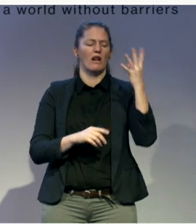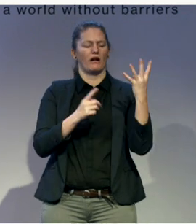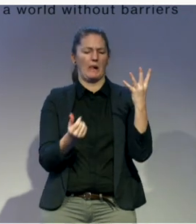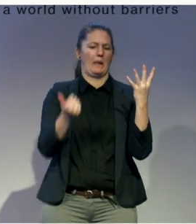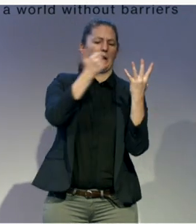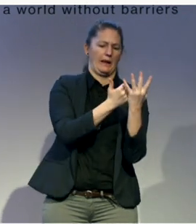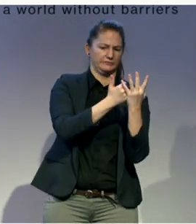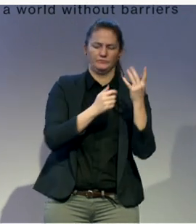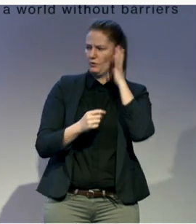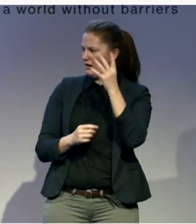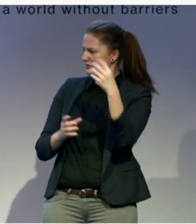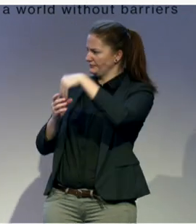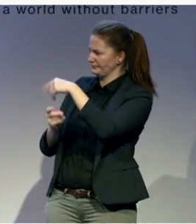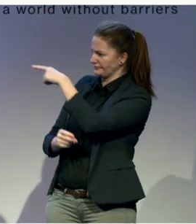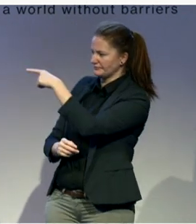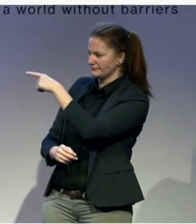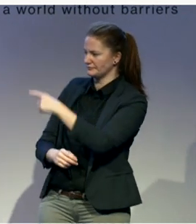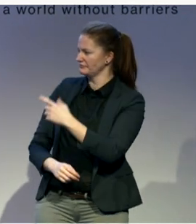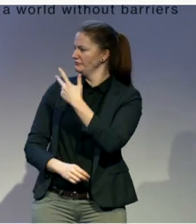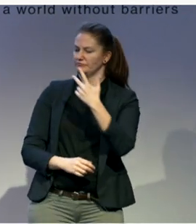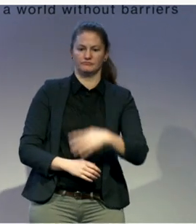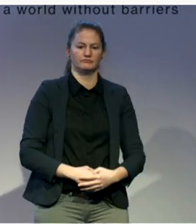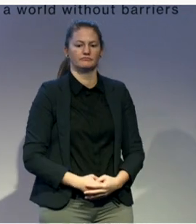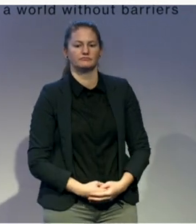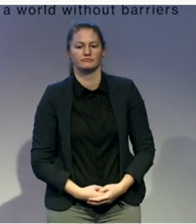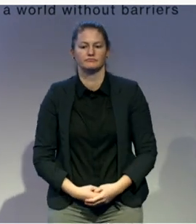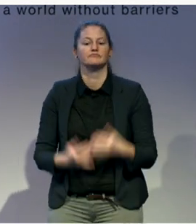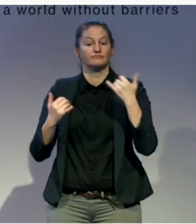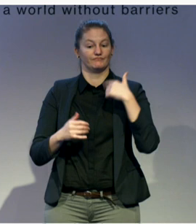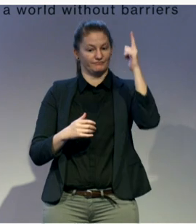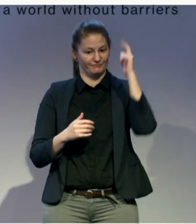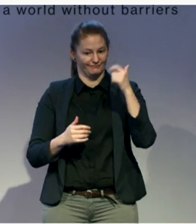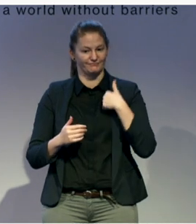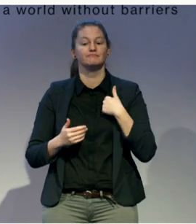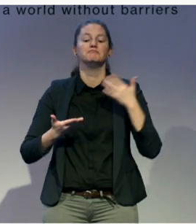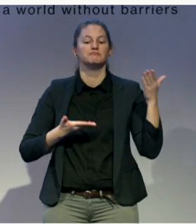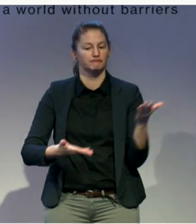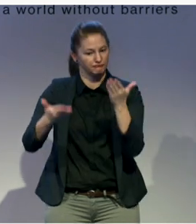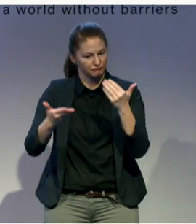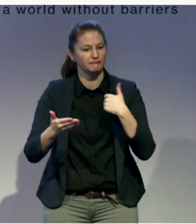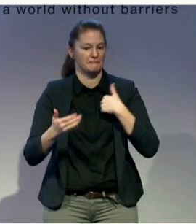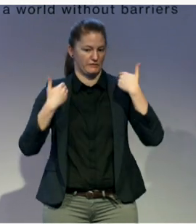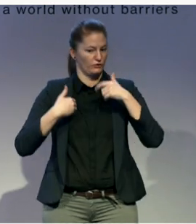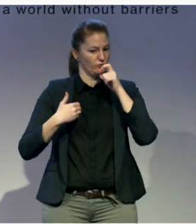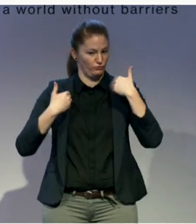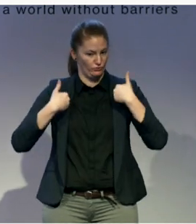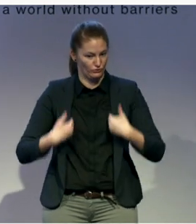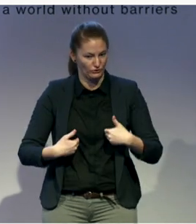introduction from me, and all of our panelists will speak for approximately nine minutes.